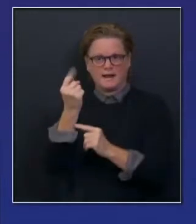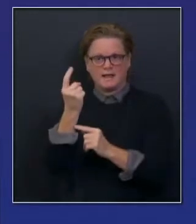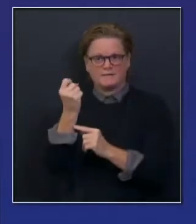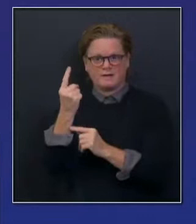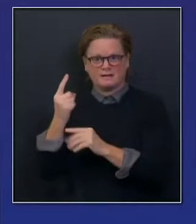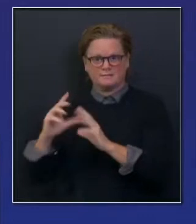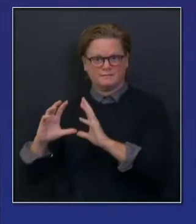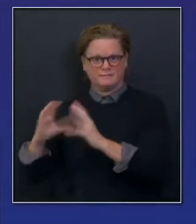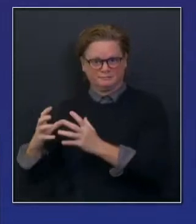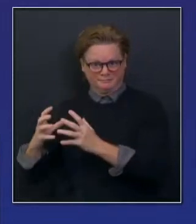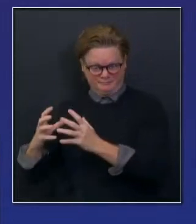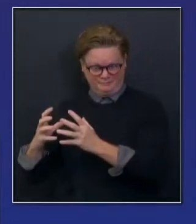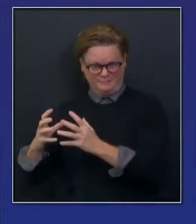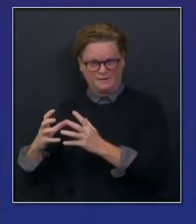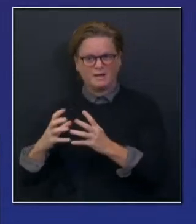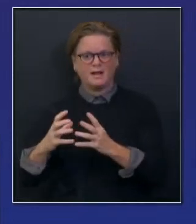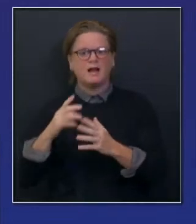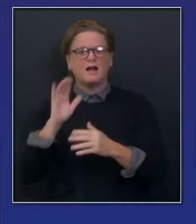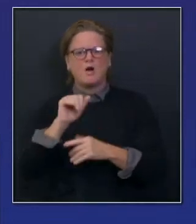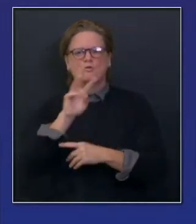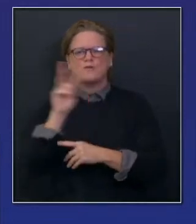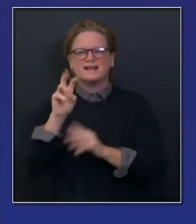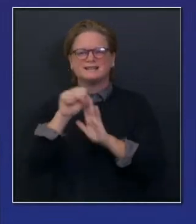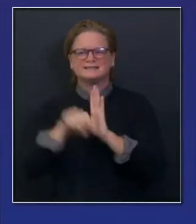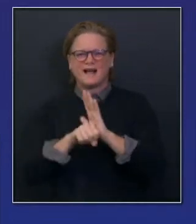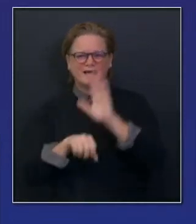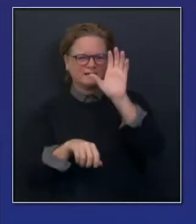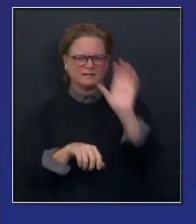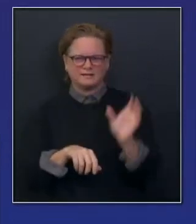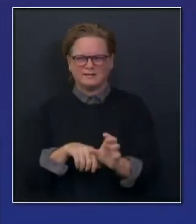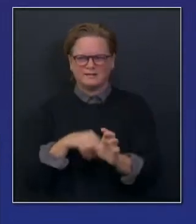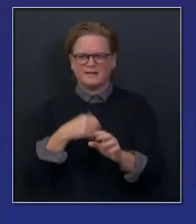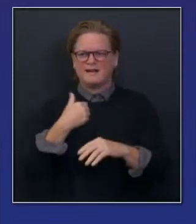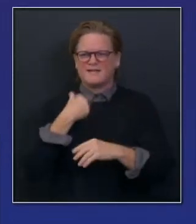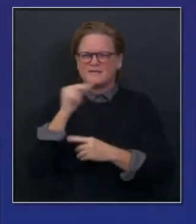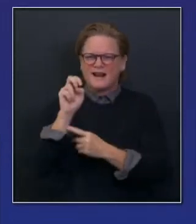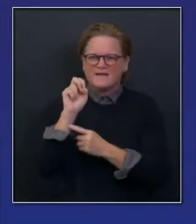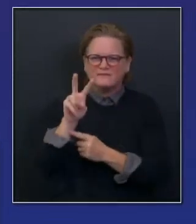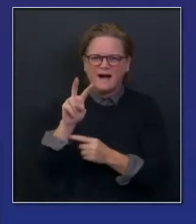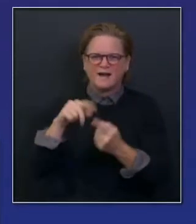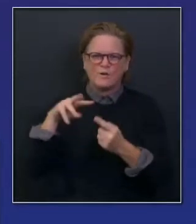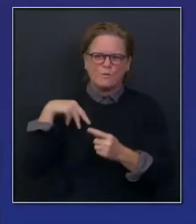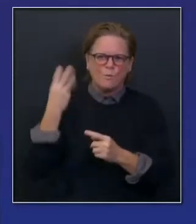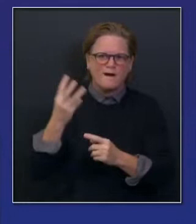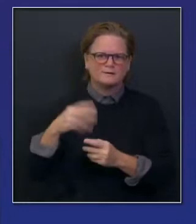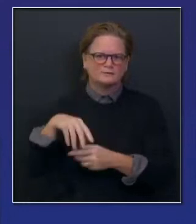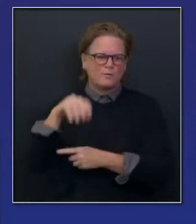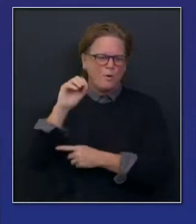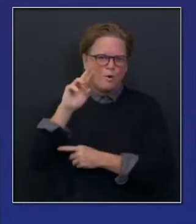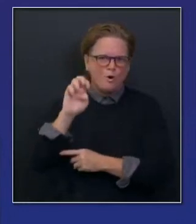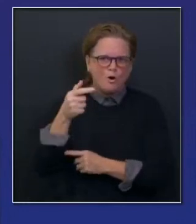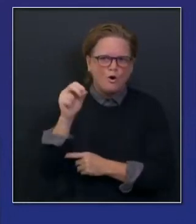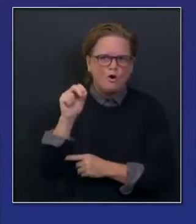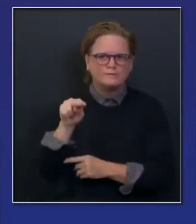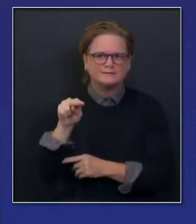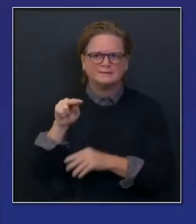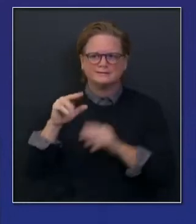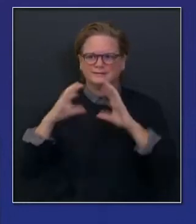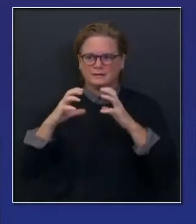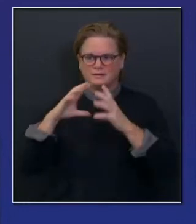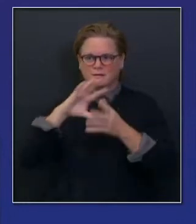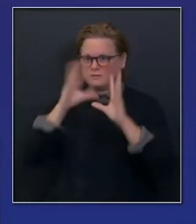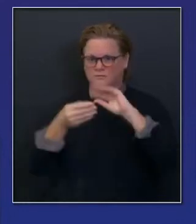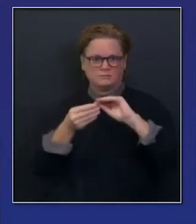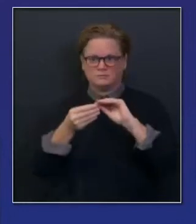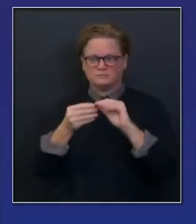joined by other Western states, Nevada, Washington State, and Oregon, a total of 17 individuals.